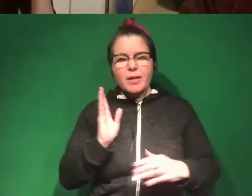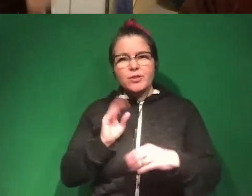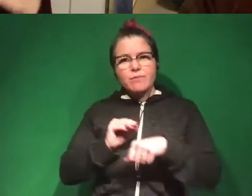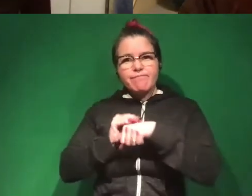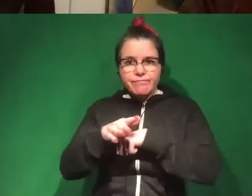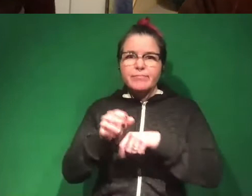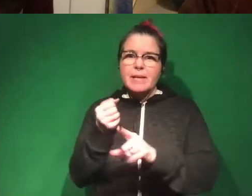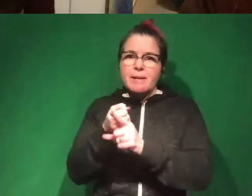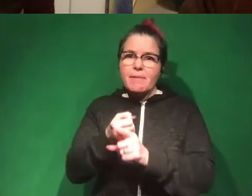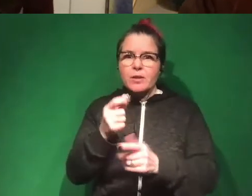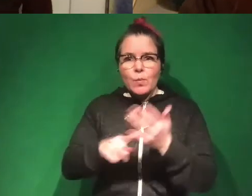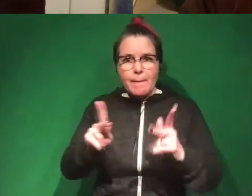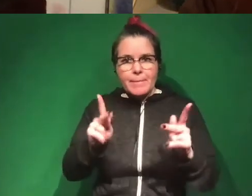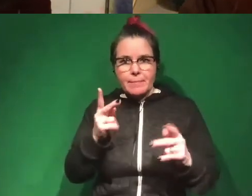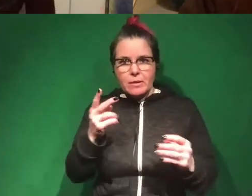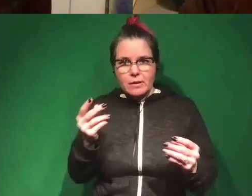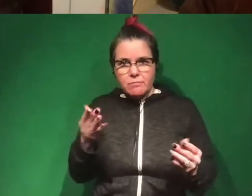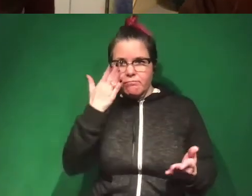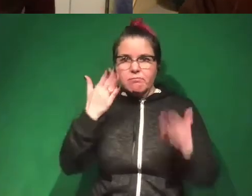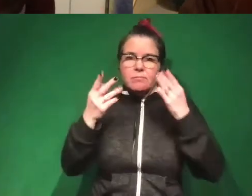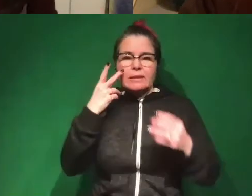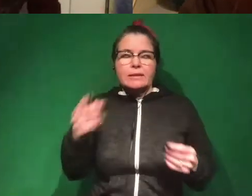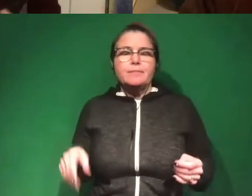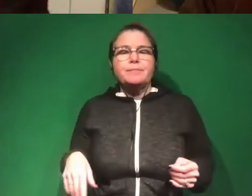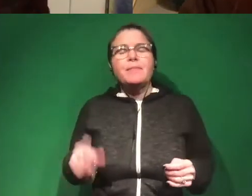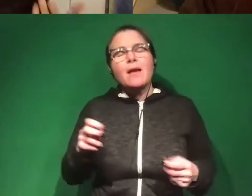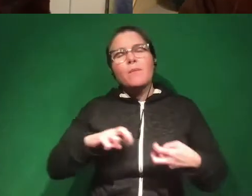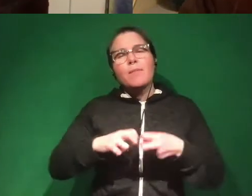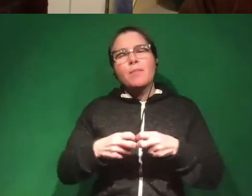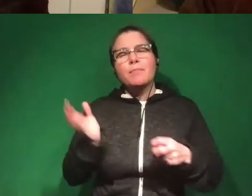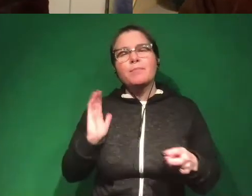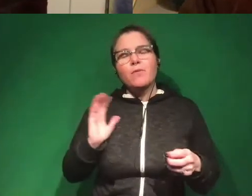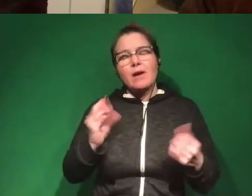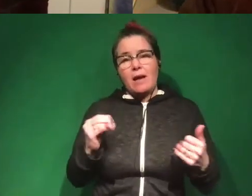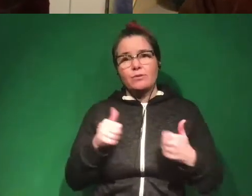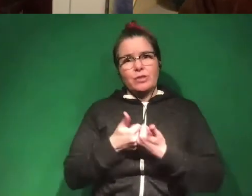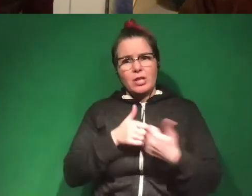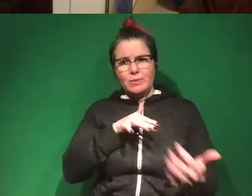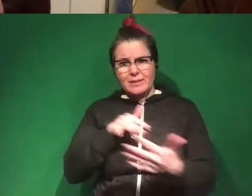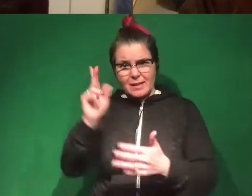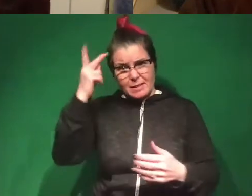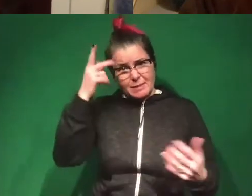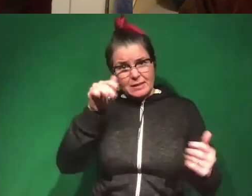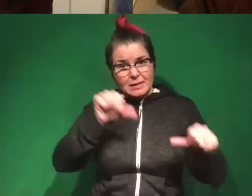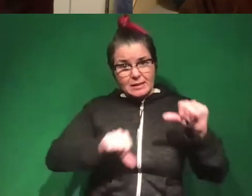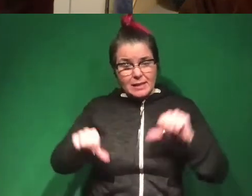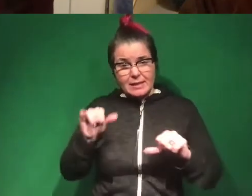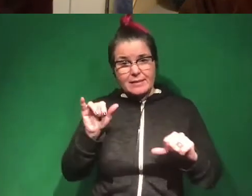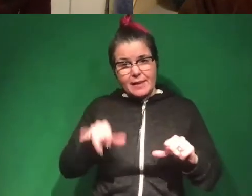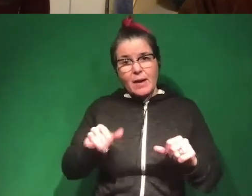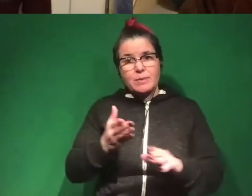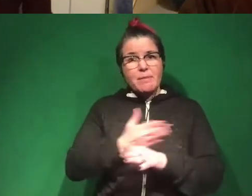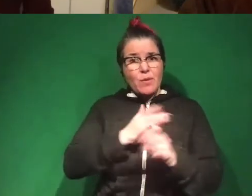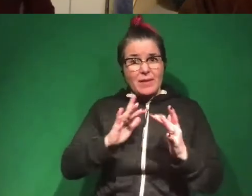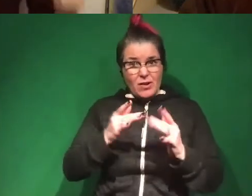affecting what people are being faced with. But this was an issue even before, and this is part of the reason it's really challenging to study political science. This was an issue long before the internet.